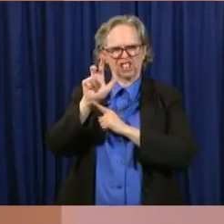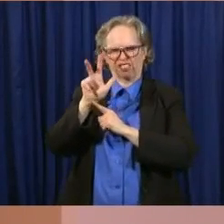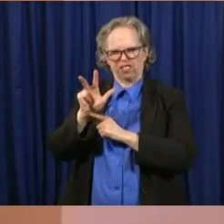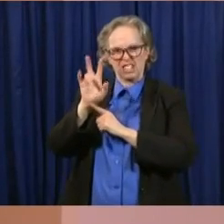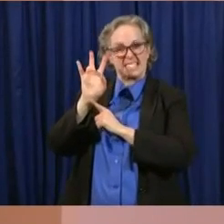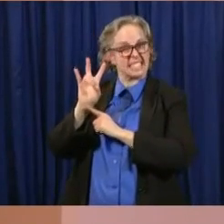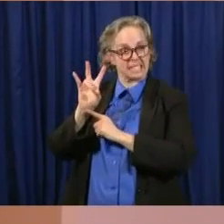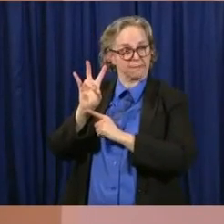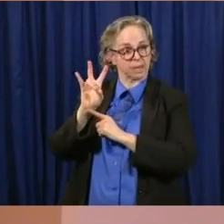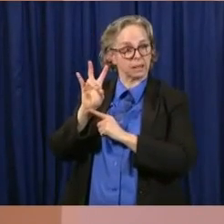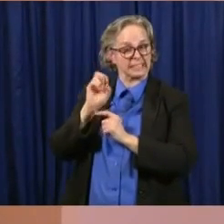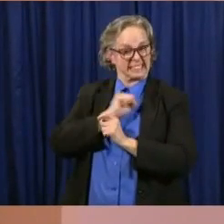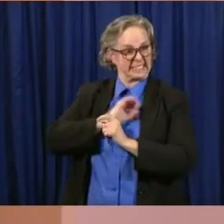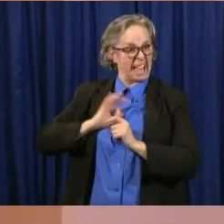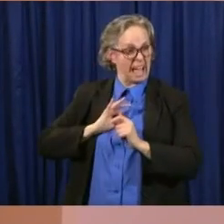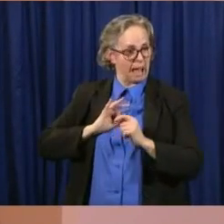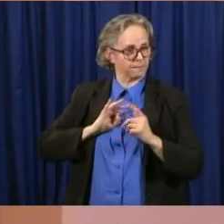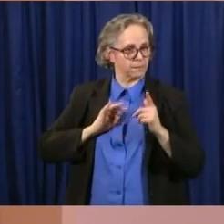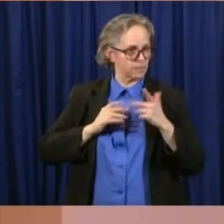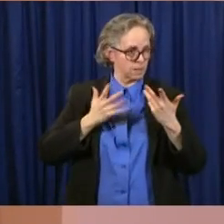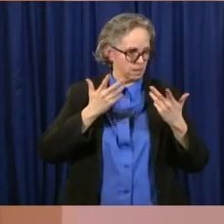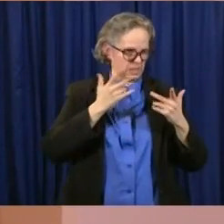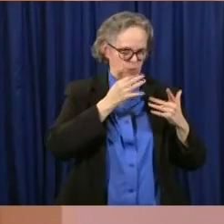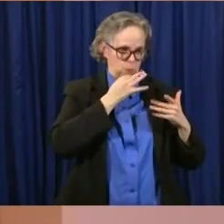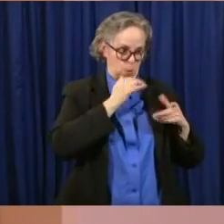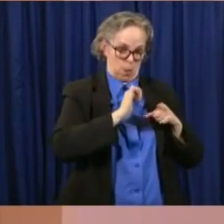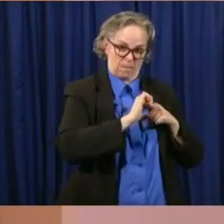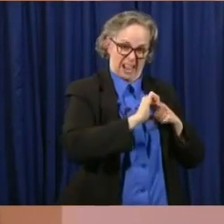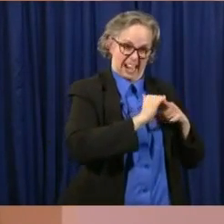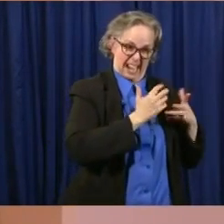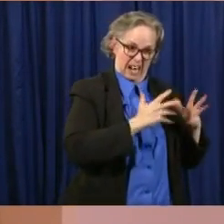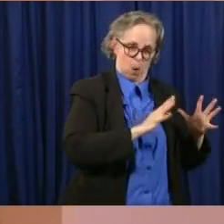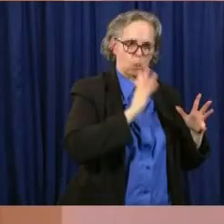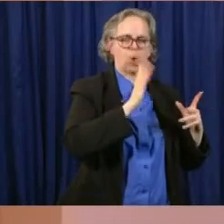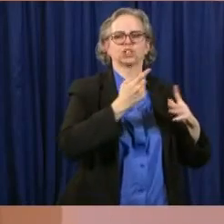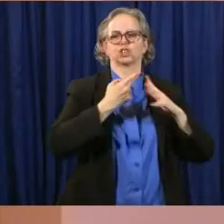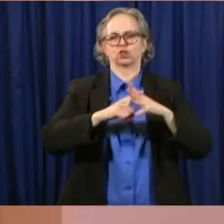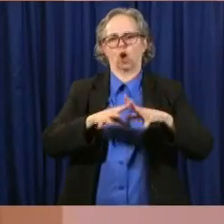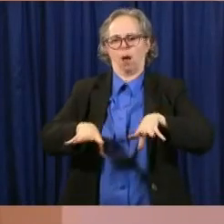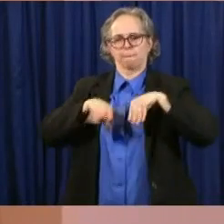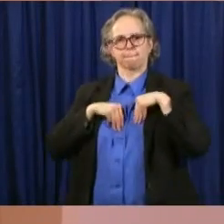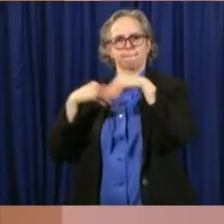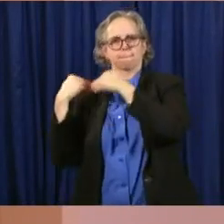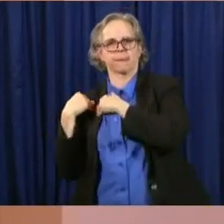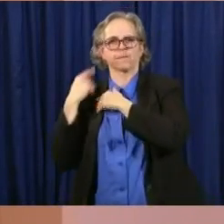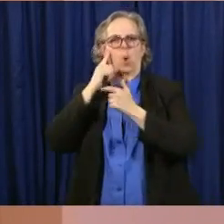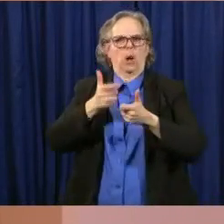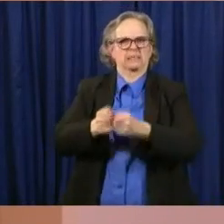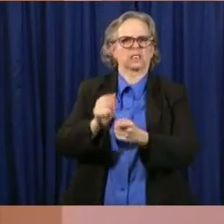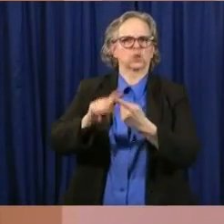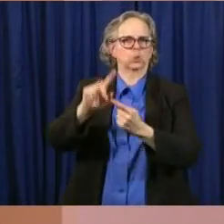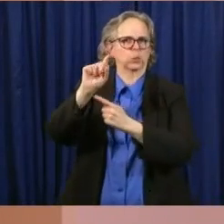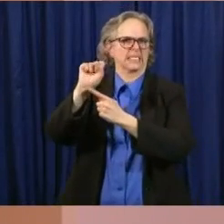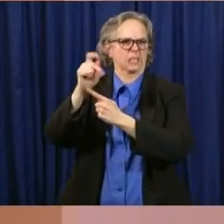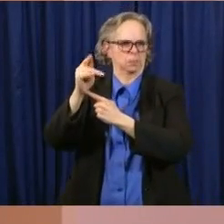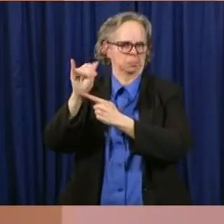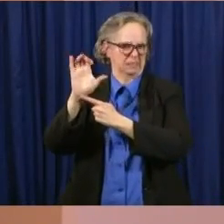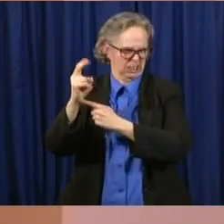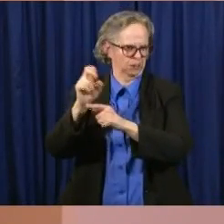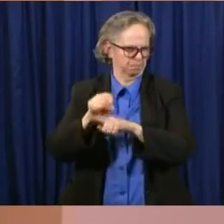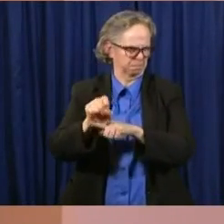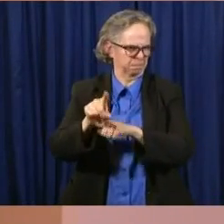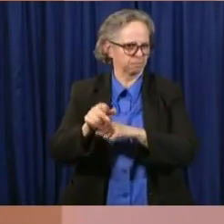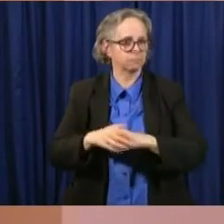about is complete. Before the end of the week, they will introduce an interactive voice recognition system and bot technology